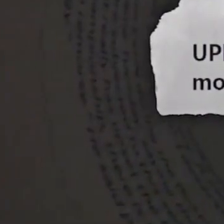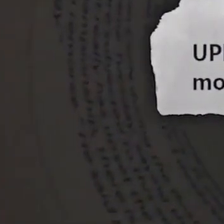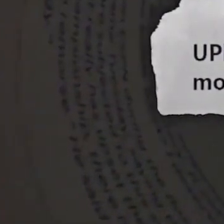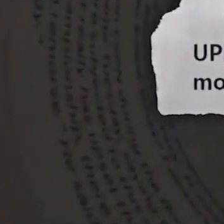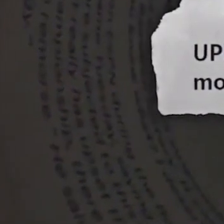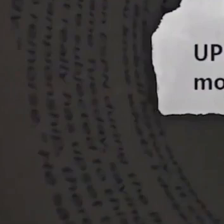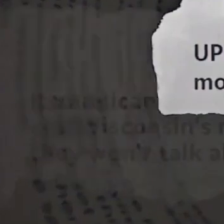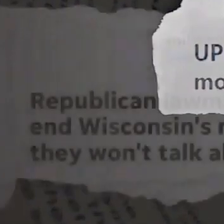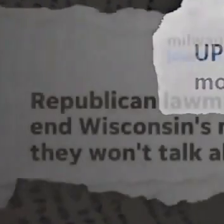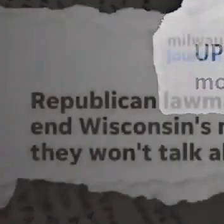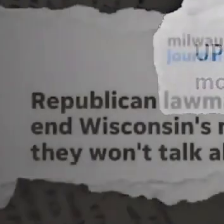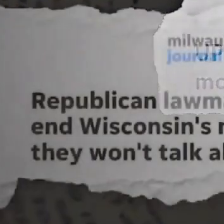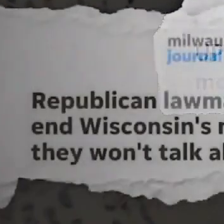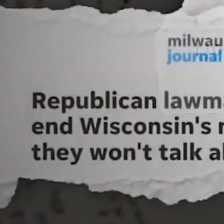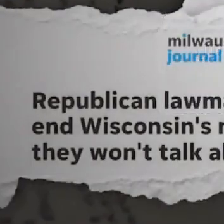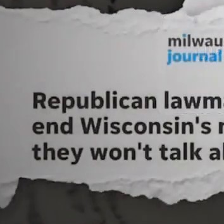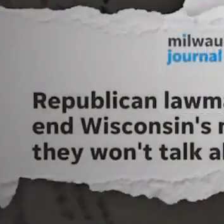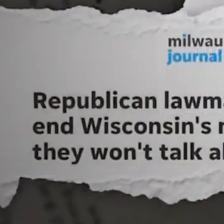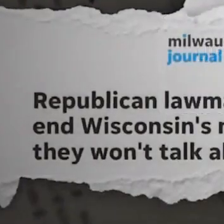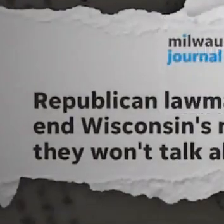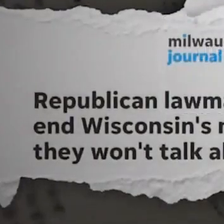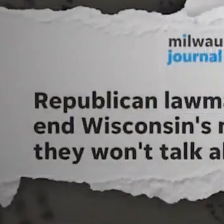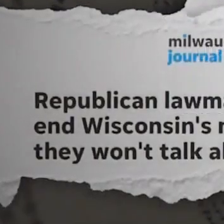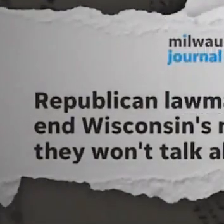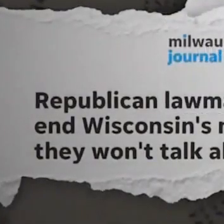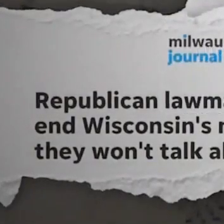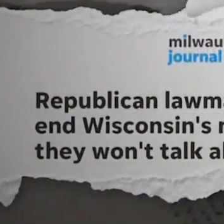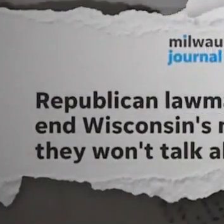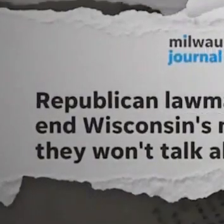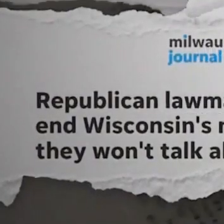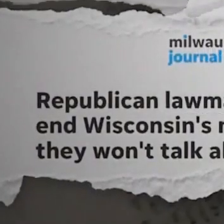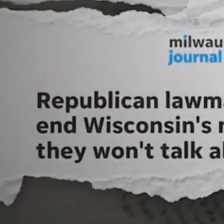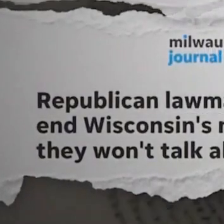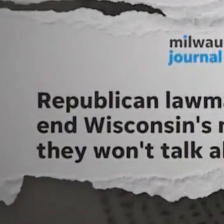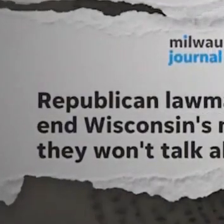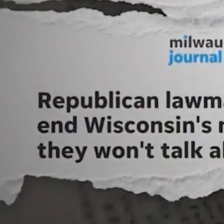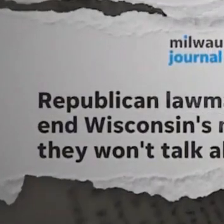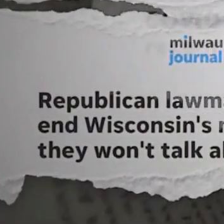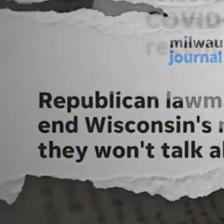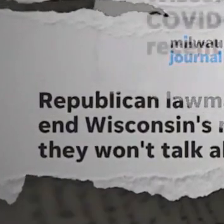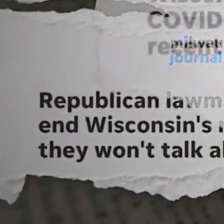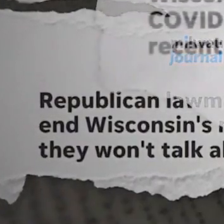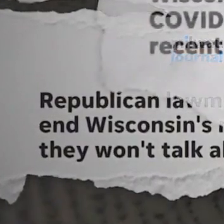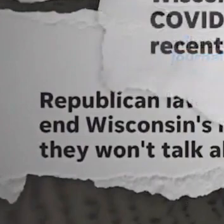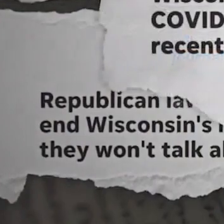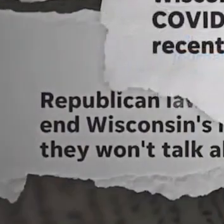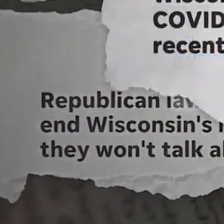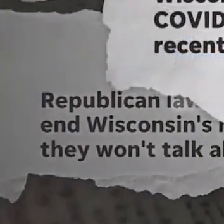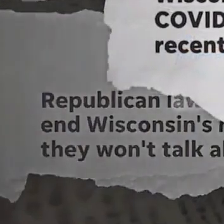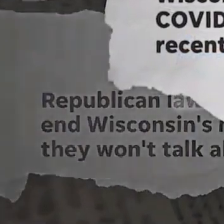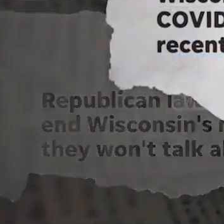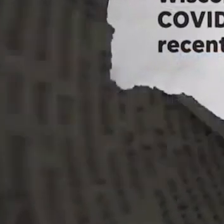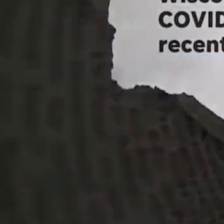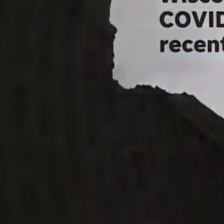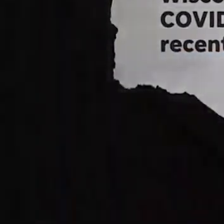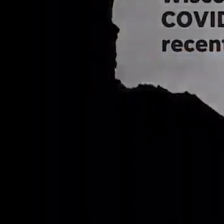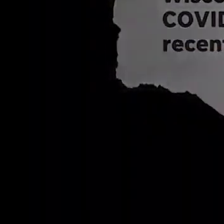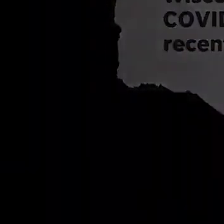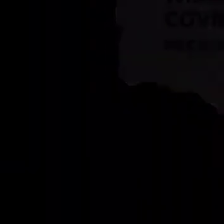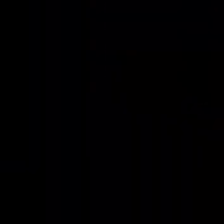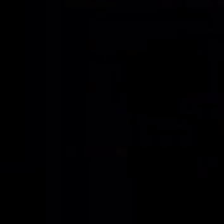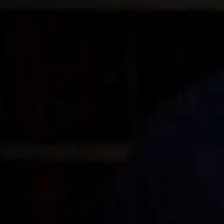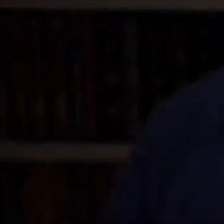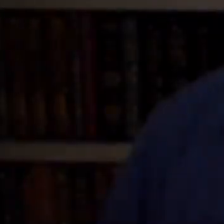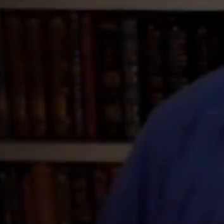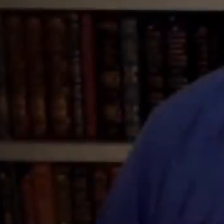since Monday. Do you feel any responsibility for the mess and, frankly, the crisis that the state is